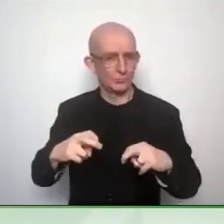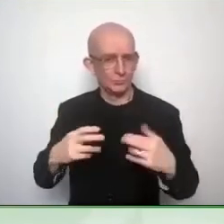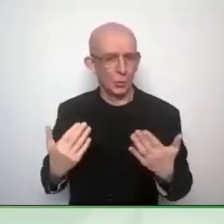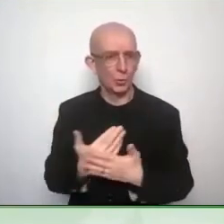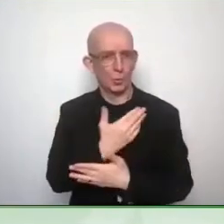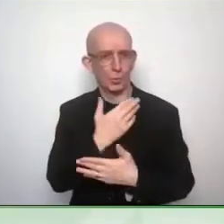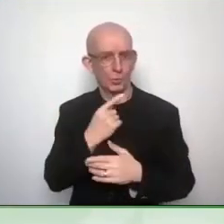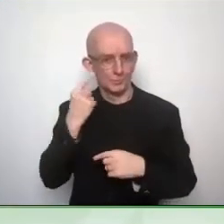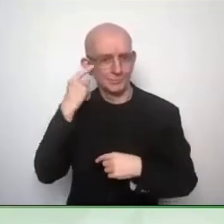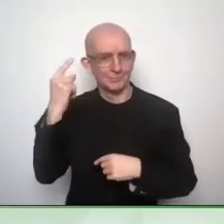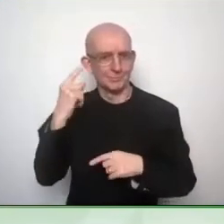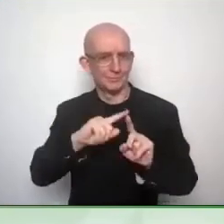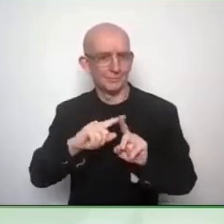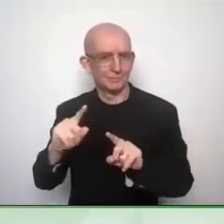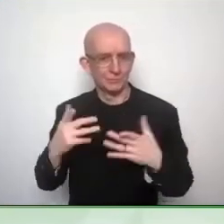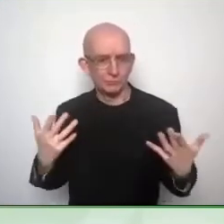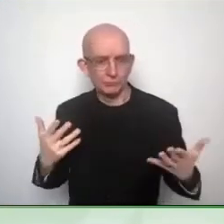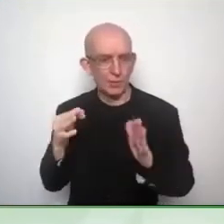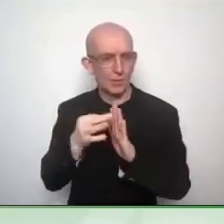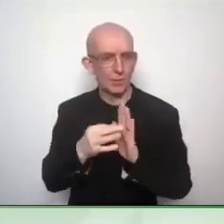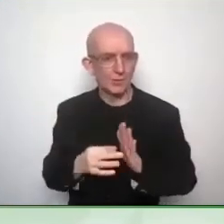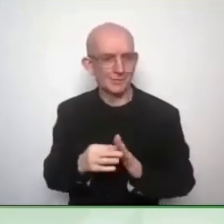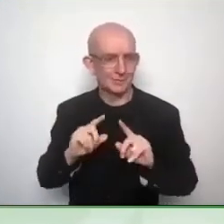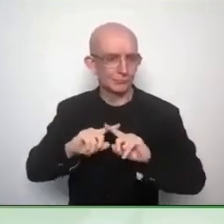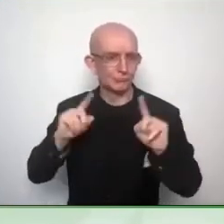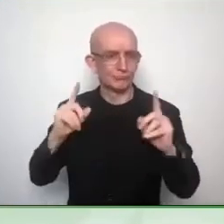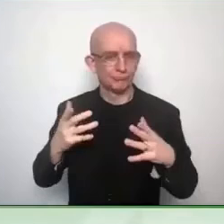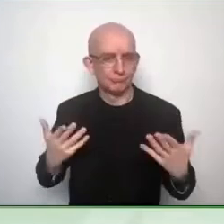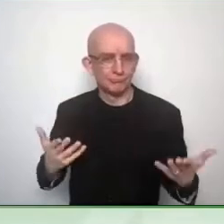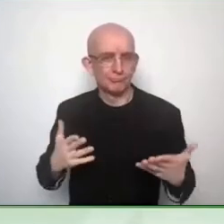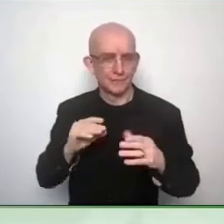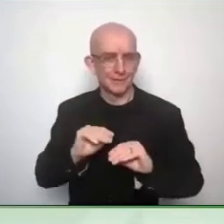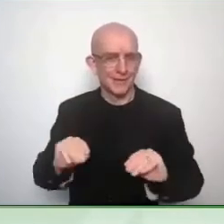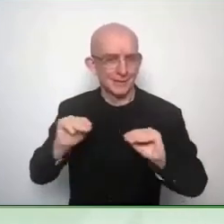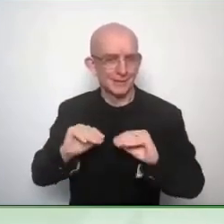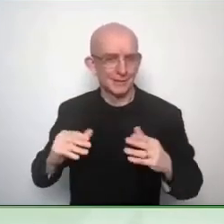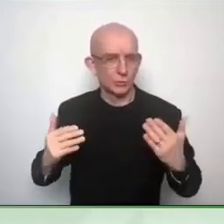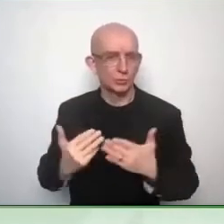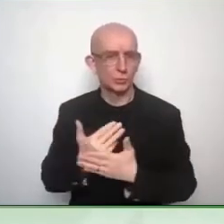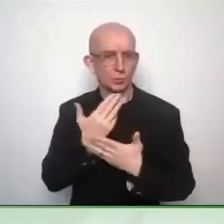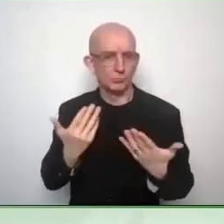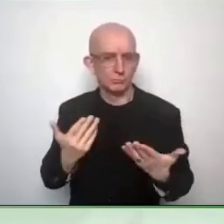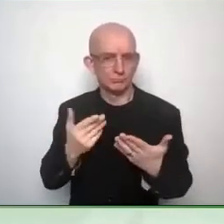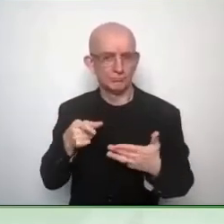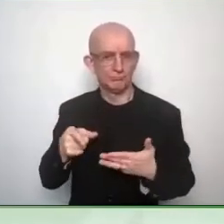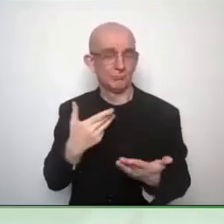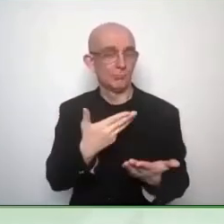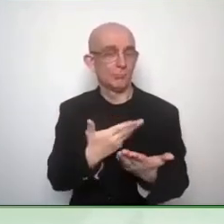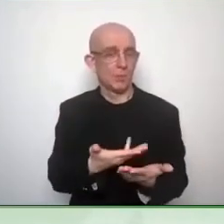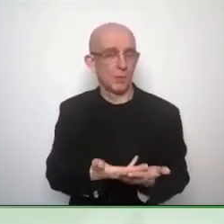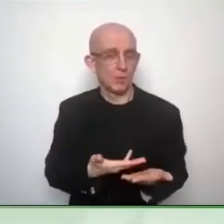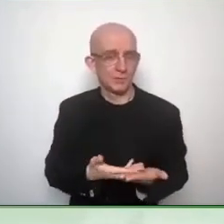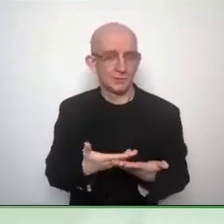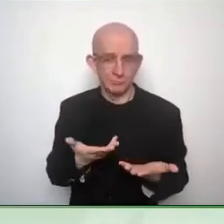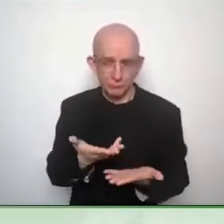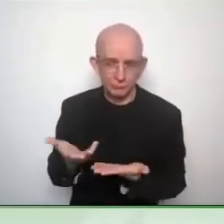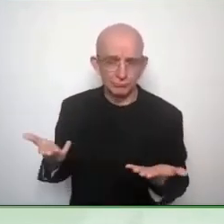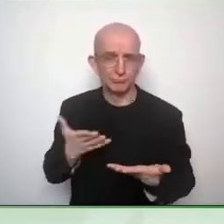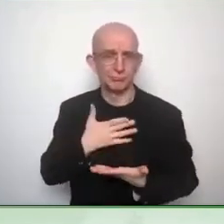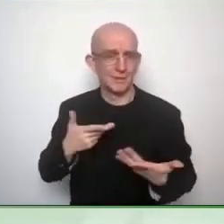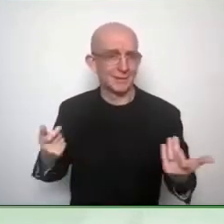All that is actually happening in a transition from what we have here and what we can offer in the AAA-TE conference.